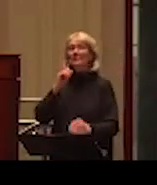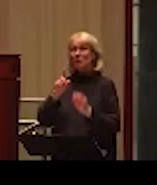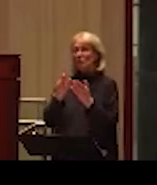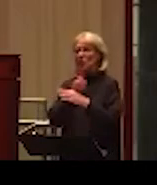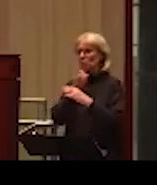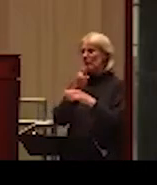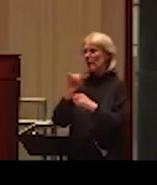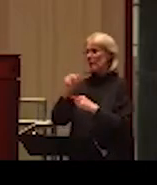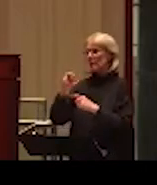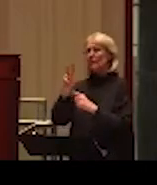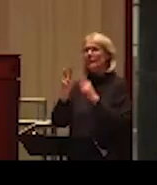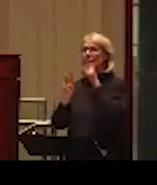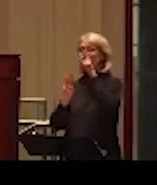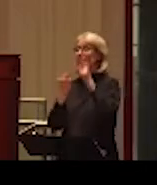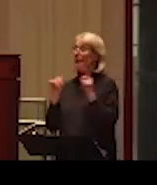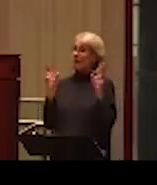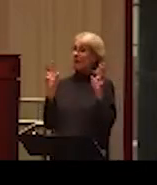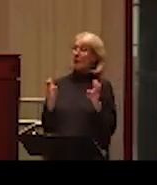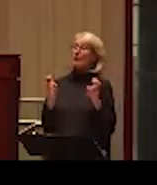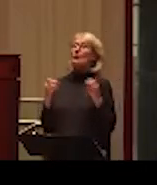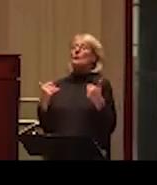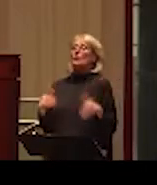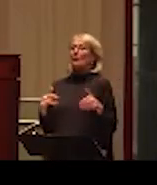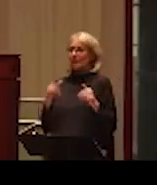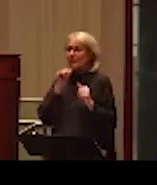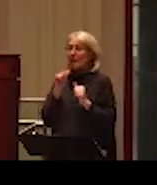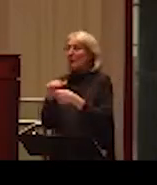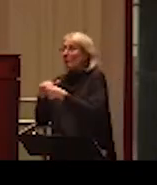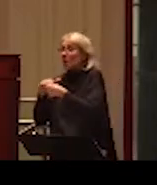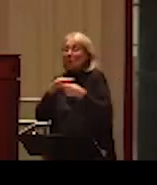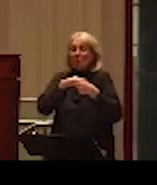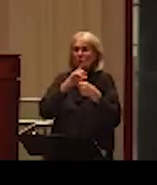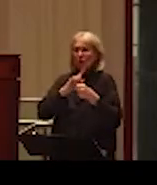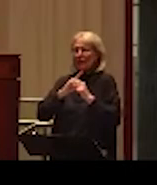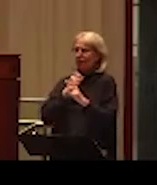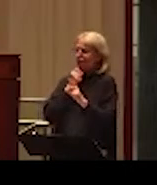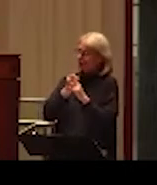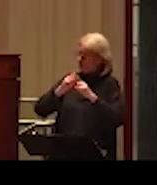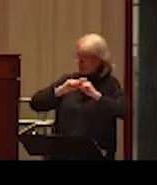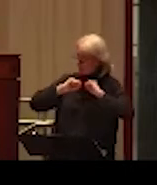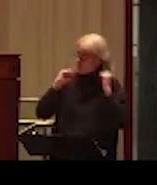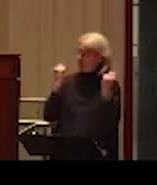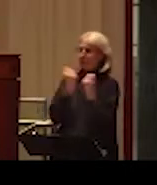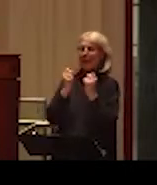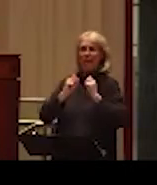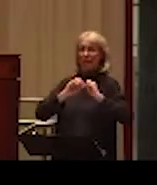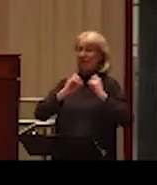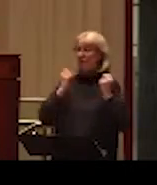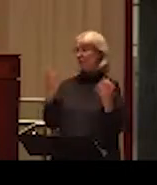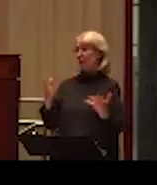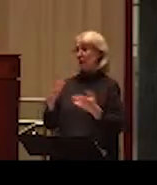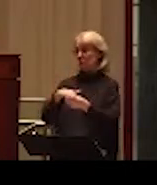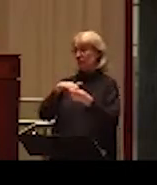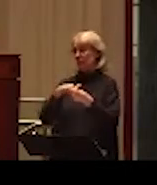deeply, this is a very serious social, public health, and crime-related issue in many countries in the world, including Canada.